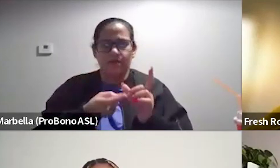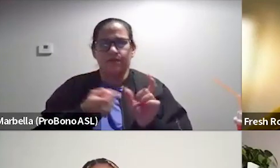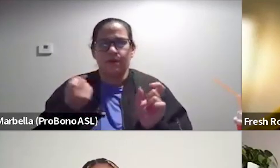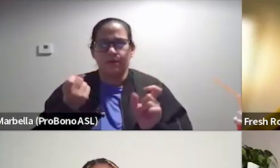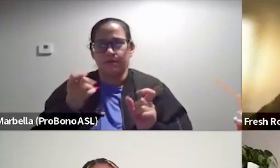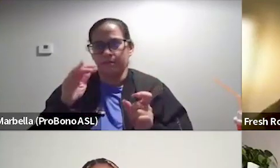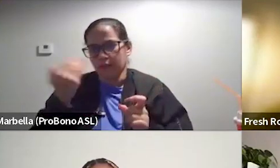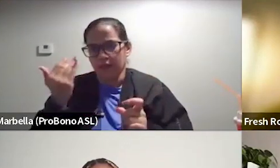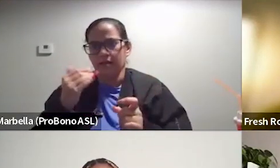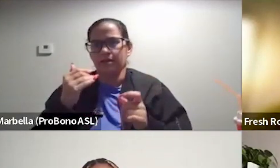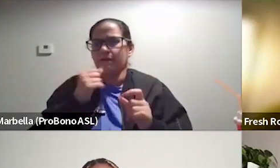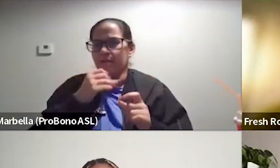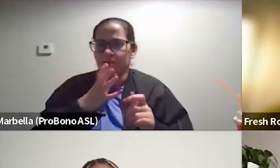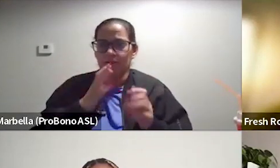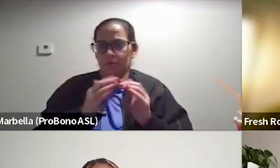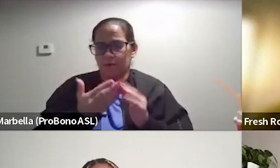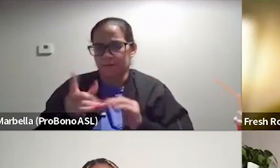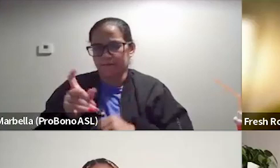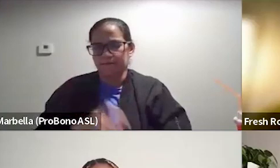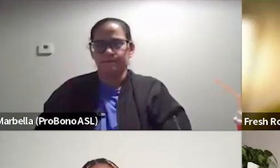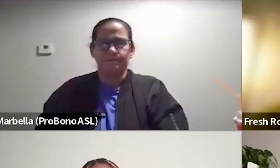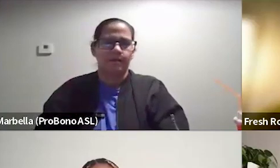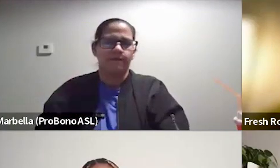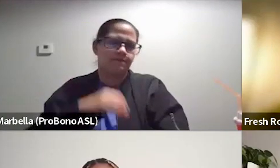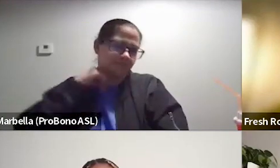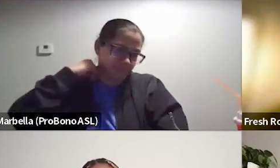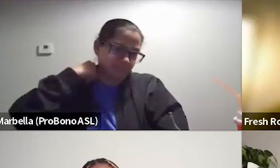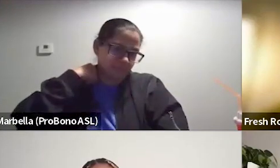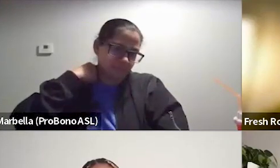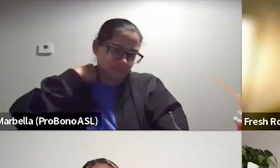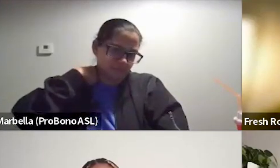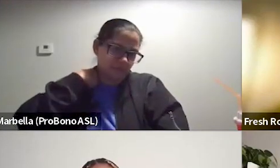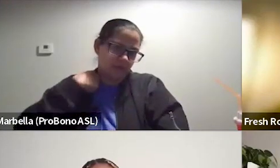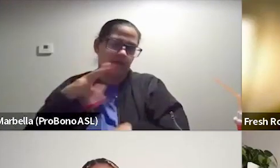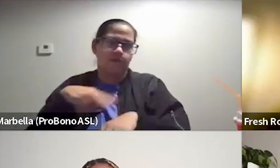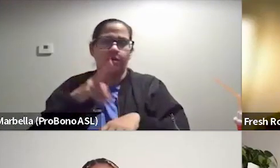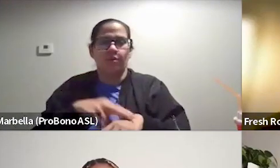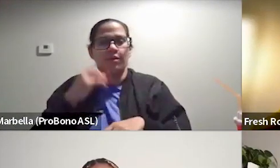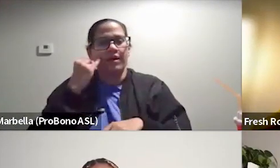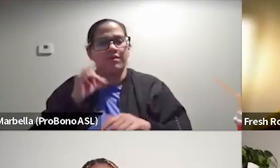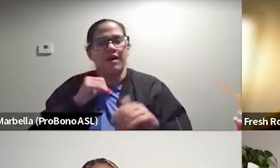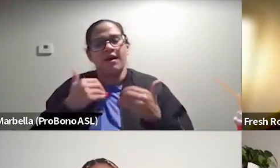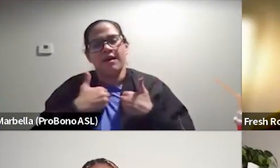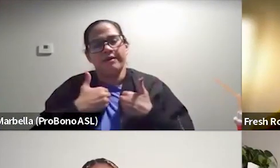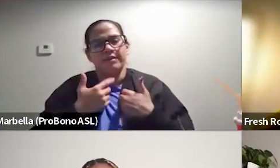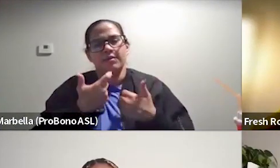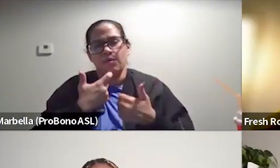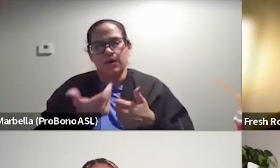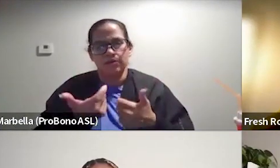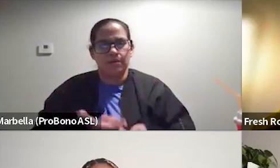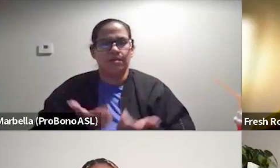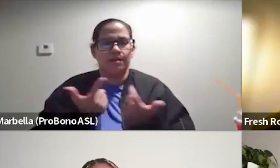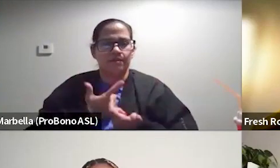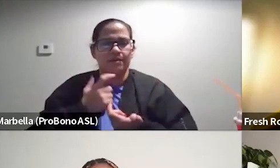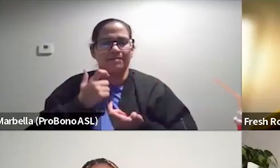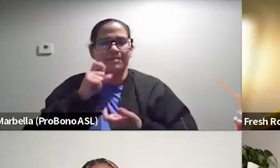black feminine community? Of course. If I had been watching living single